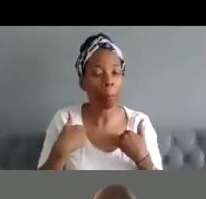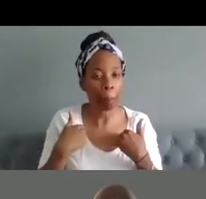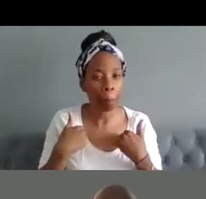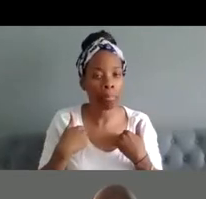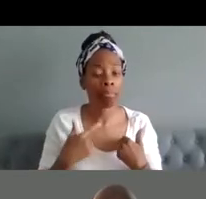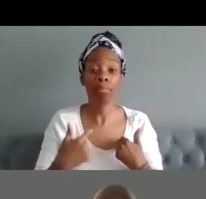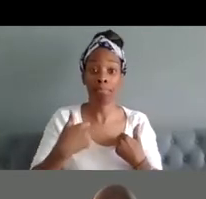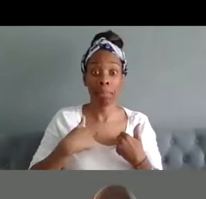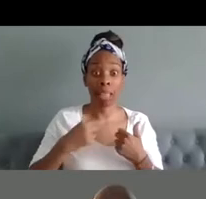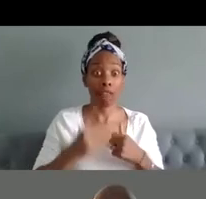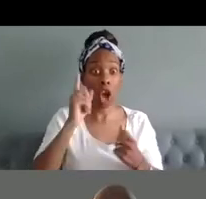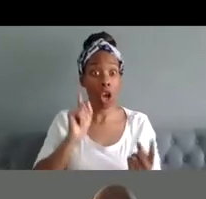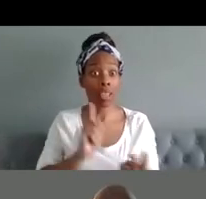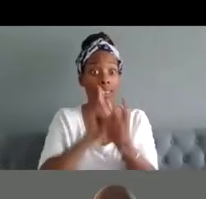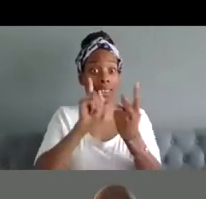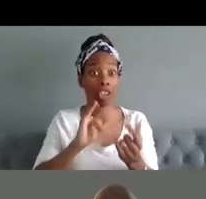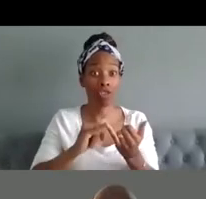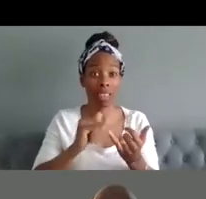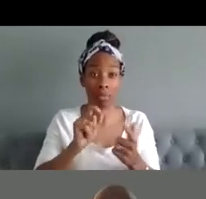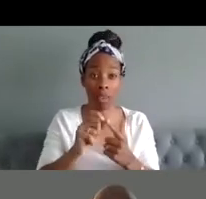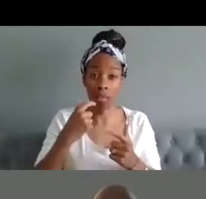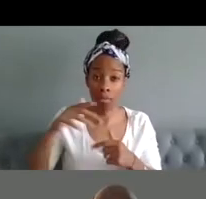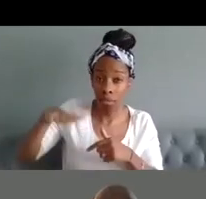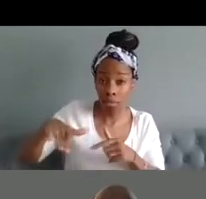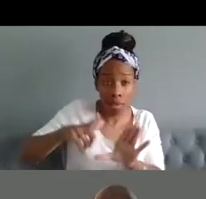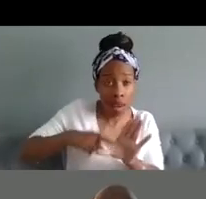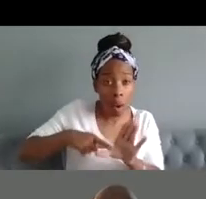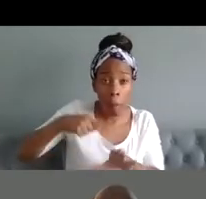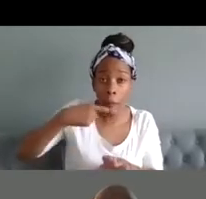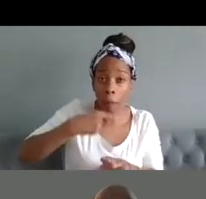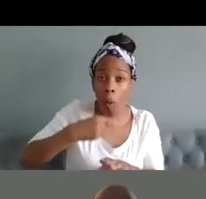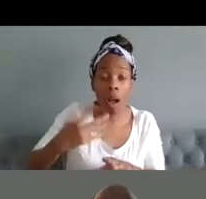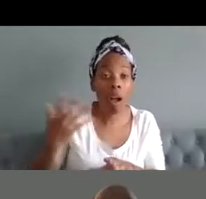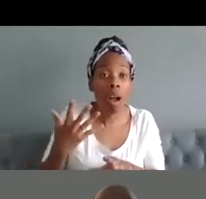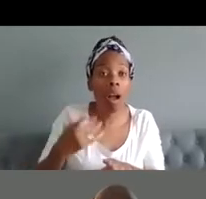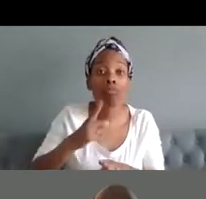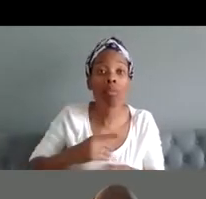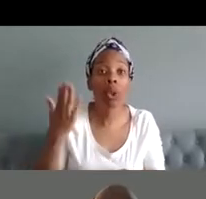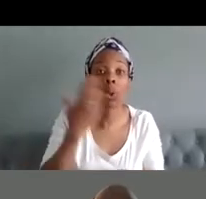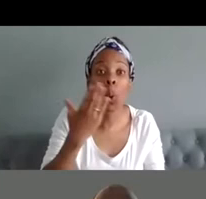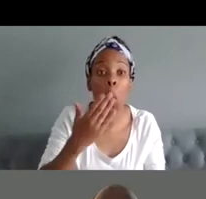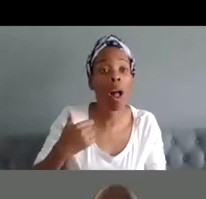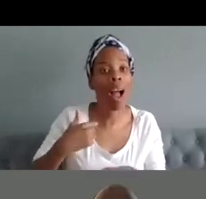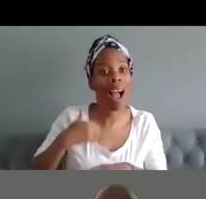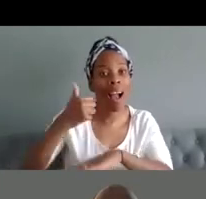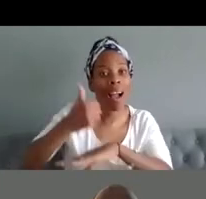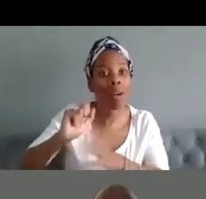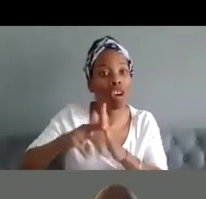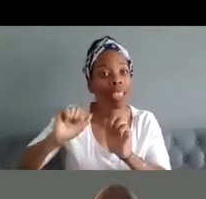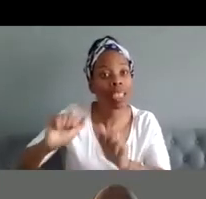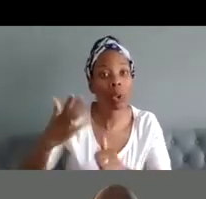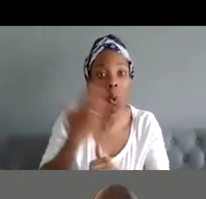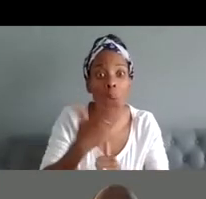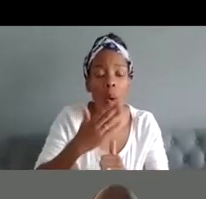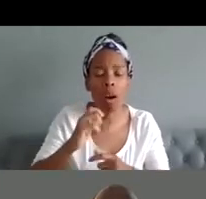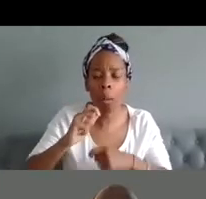when he was uh very young at his primary school when we ran some school projects there i really got to know